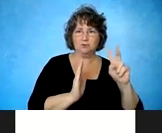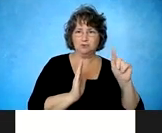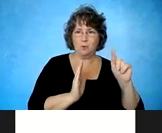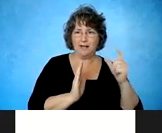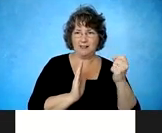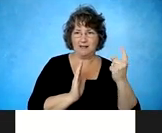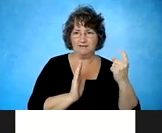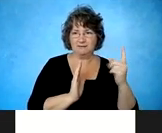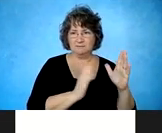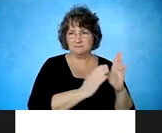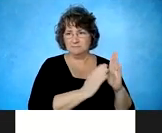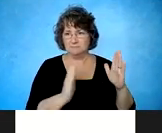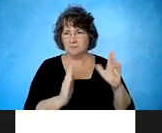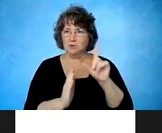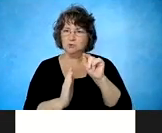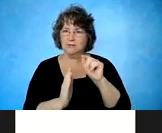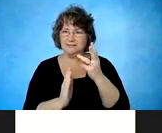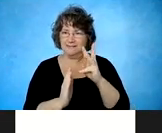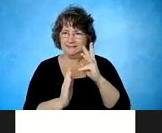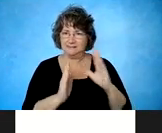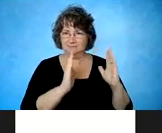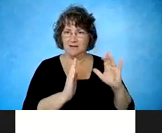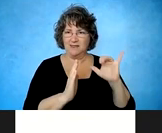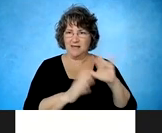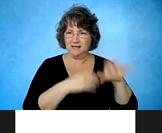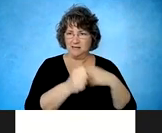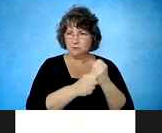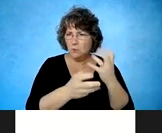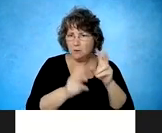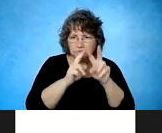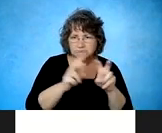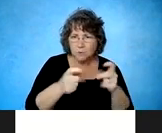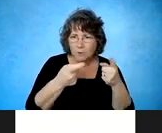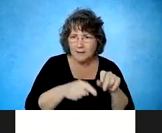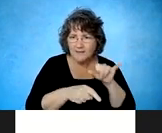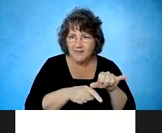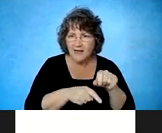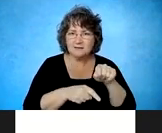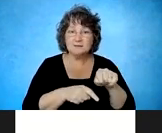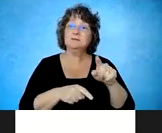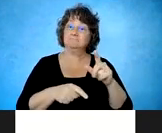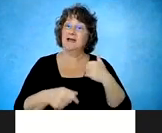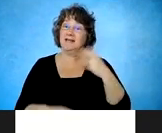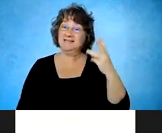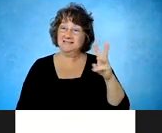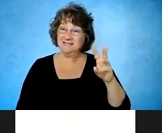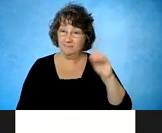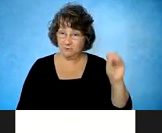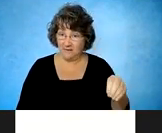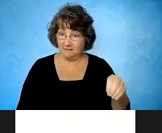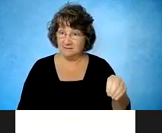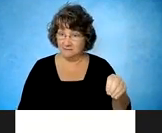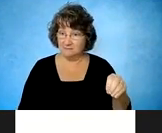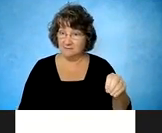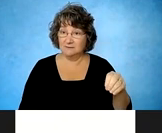Uh, they report a 16% employment rate for people with traumatic spinal cord injury. And when we compare that to our 44%,